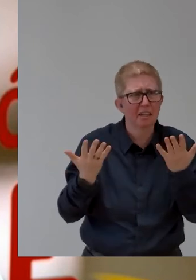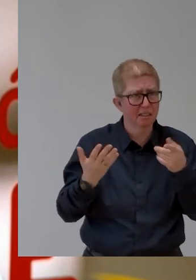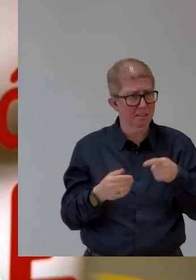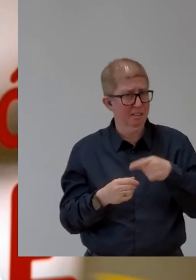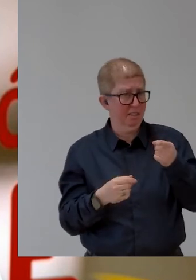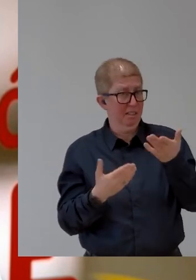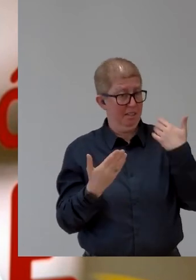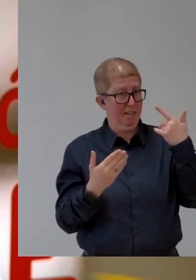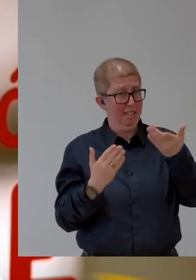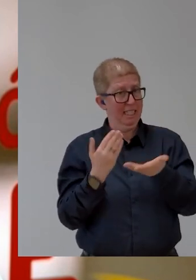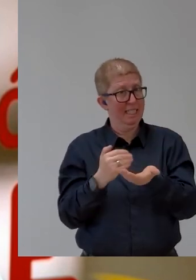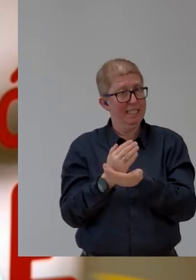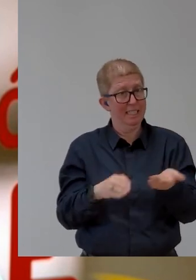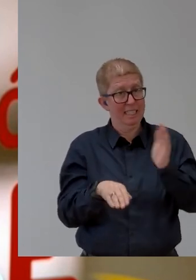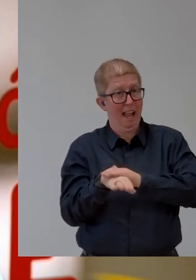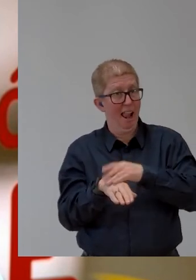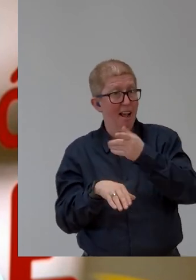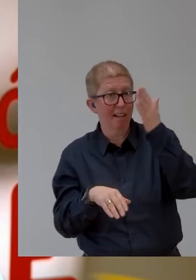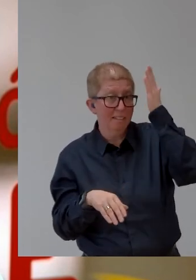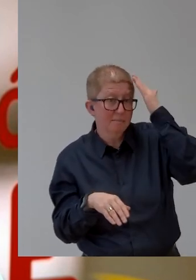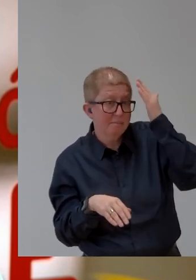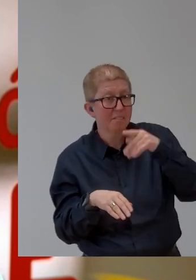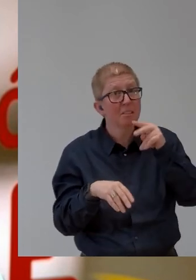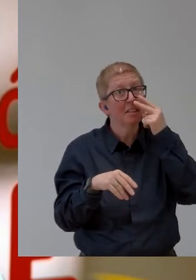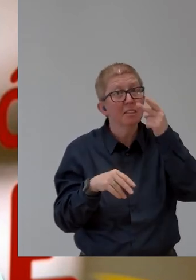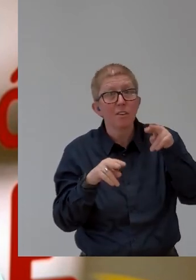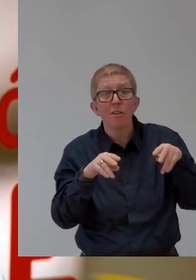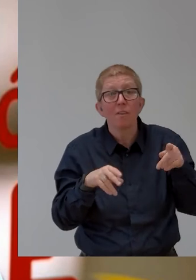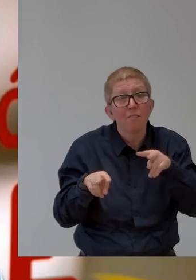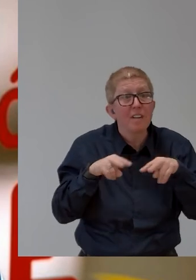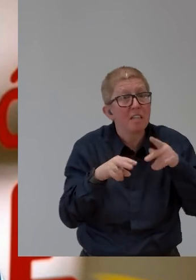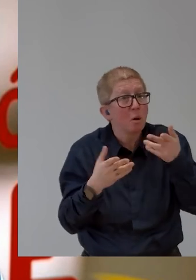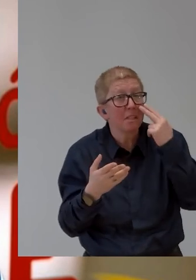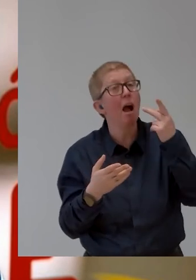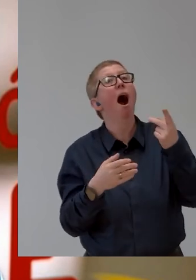was shown and discussed here. Anything that struck you? Anything that